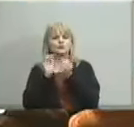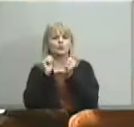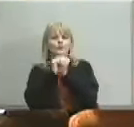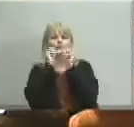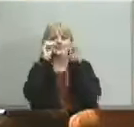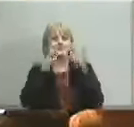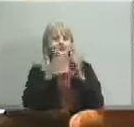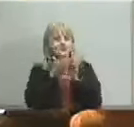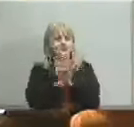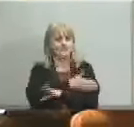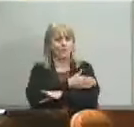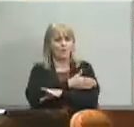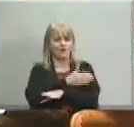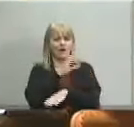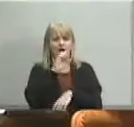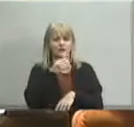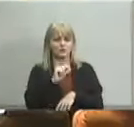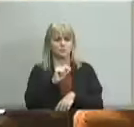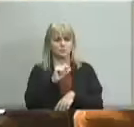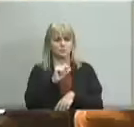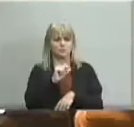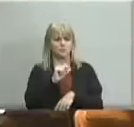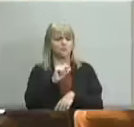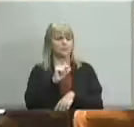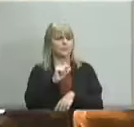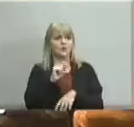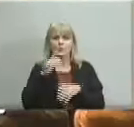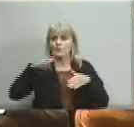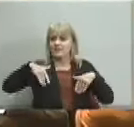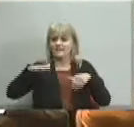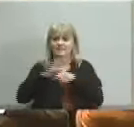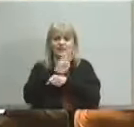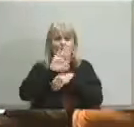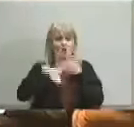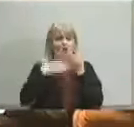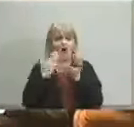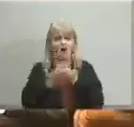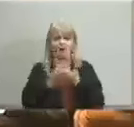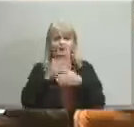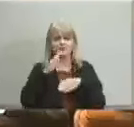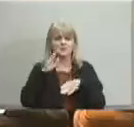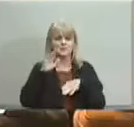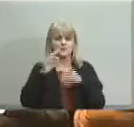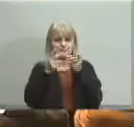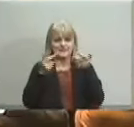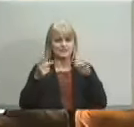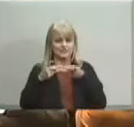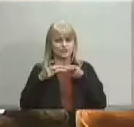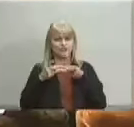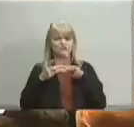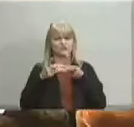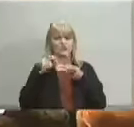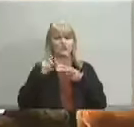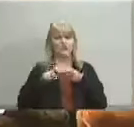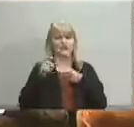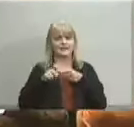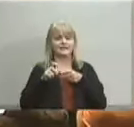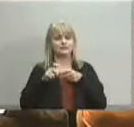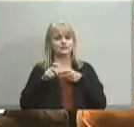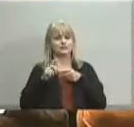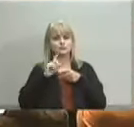actually we haven't even filled all the positions yet this year right i mean that's the common denominator is that we have got to put the gas down